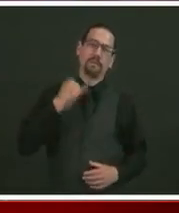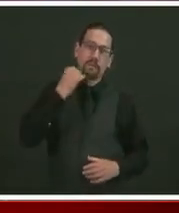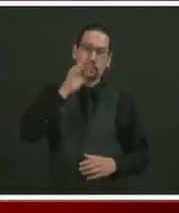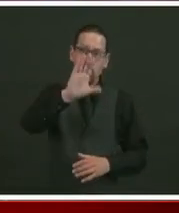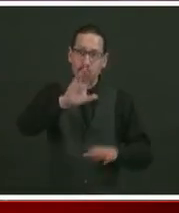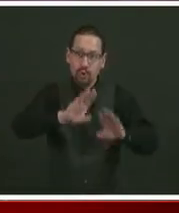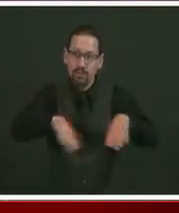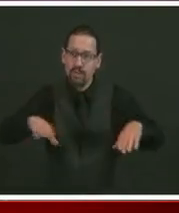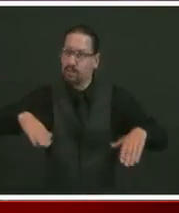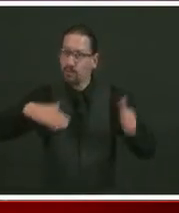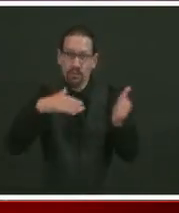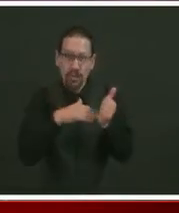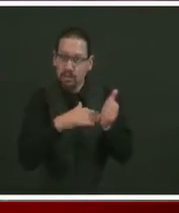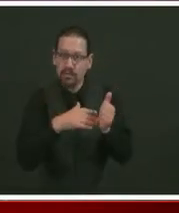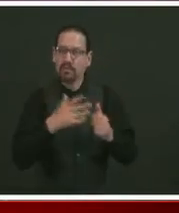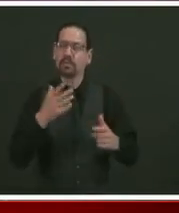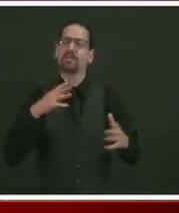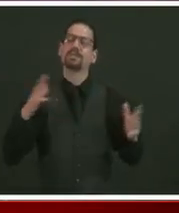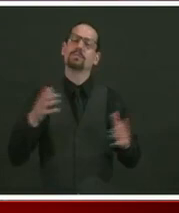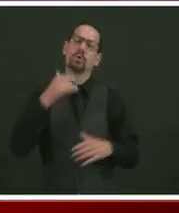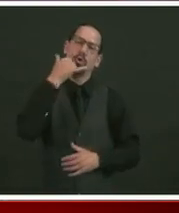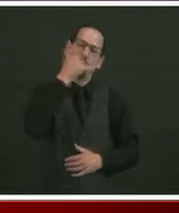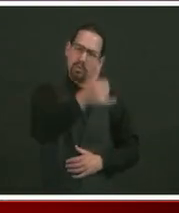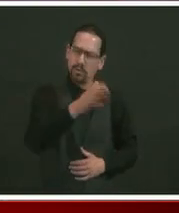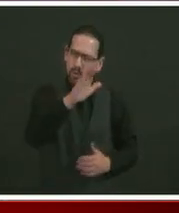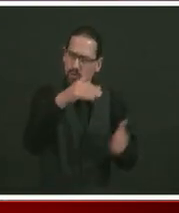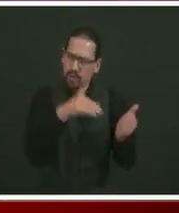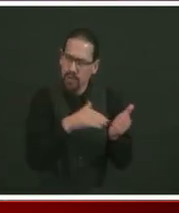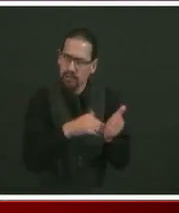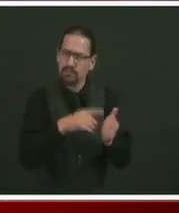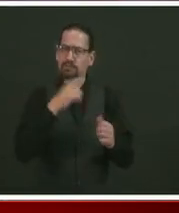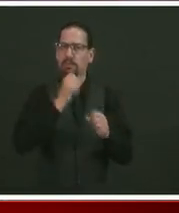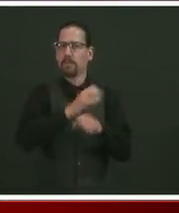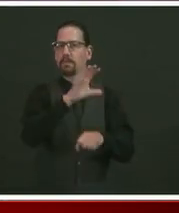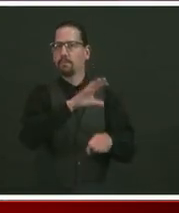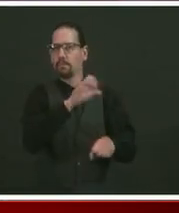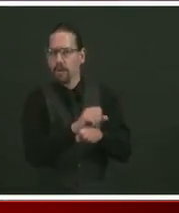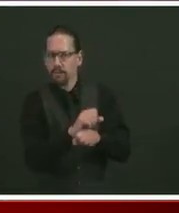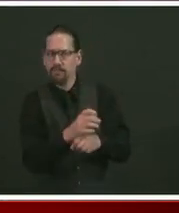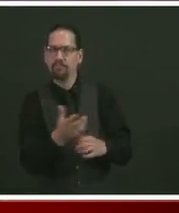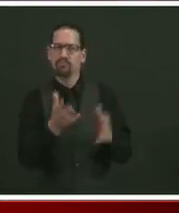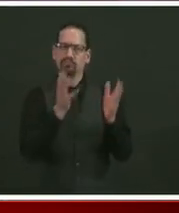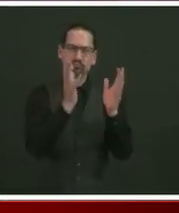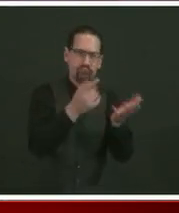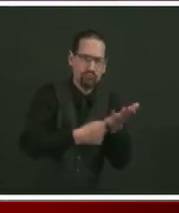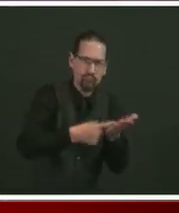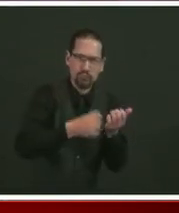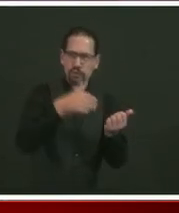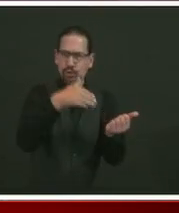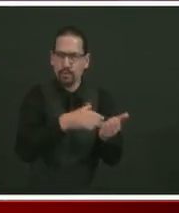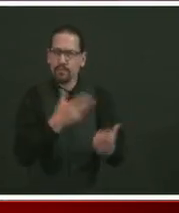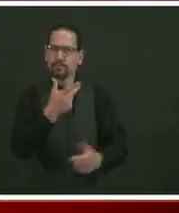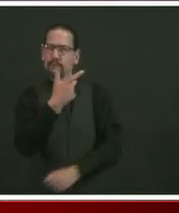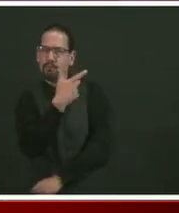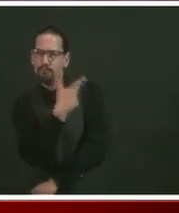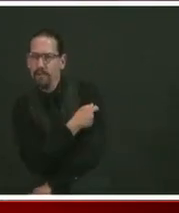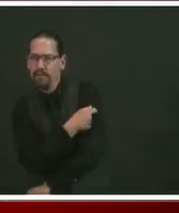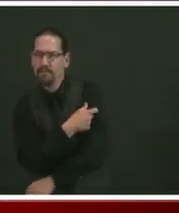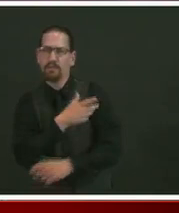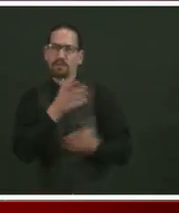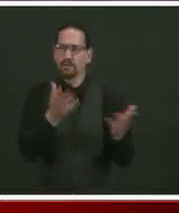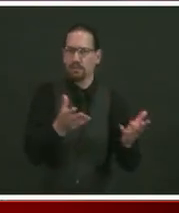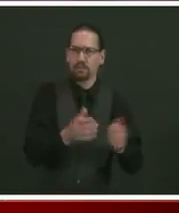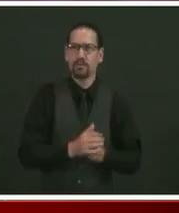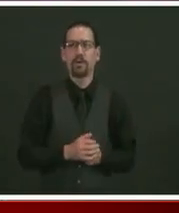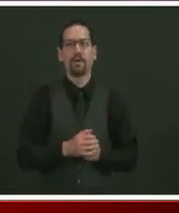doctor, schedule an appointment, and go ahead and get those immunizations. If you're a pediatrician and you're hearing this, I hope you're hearing